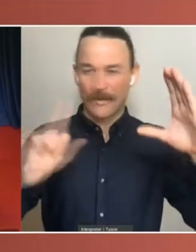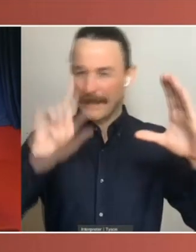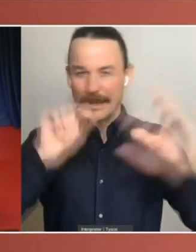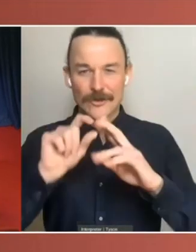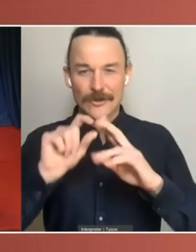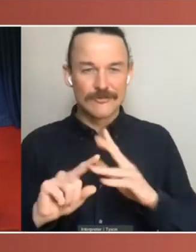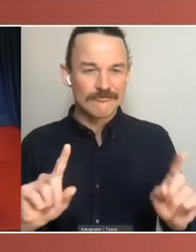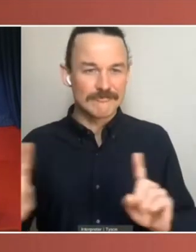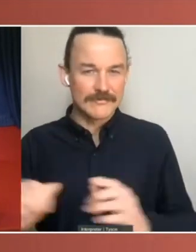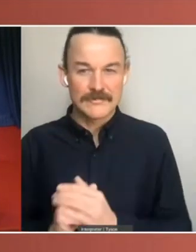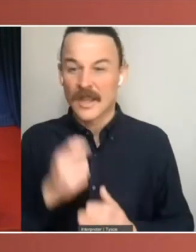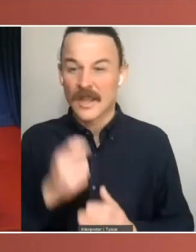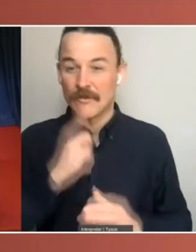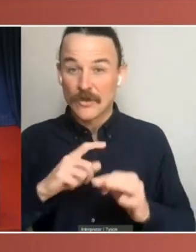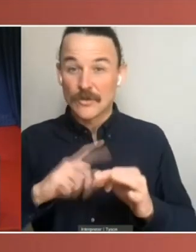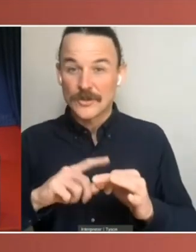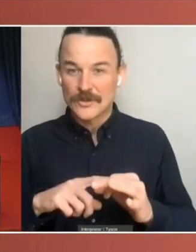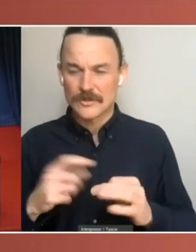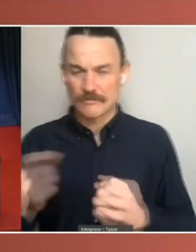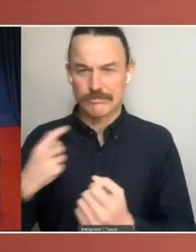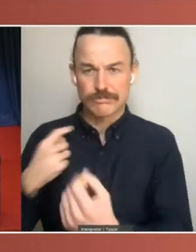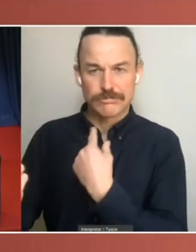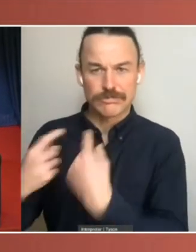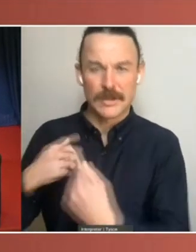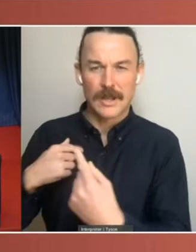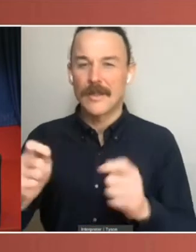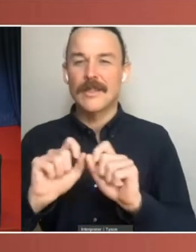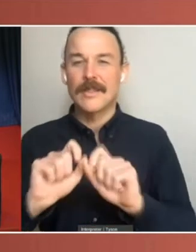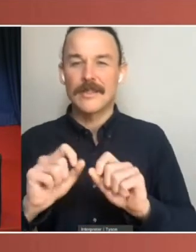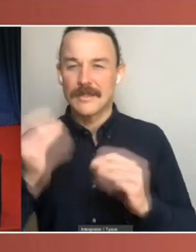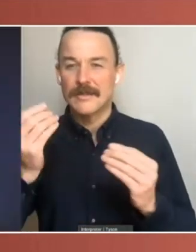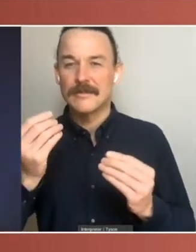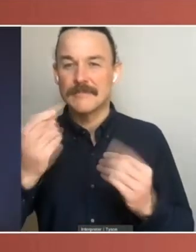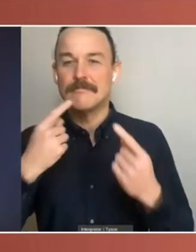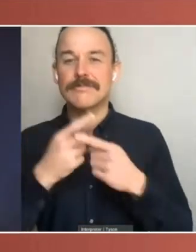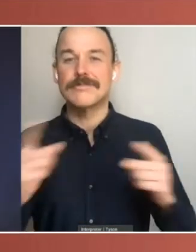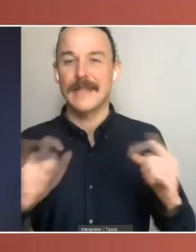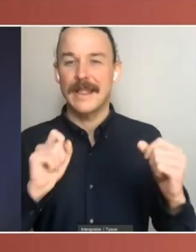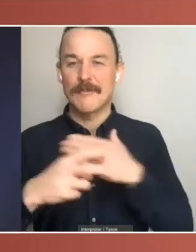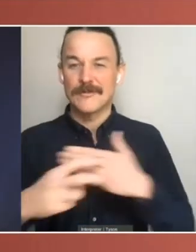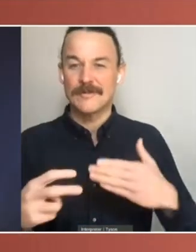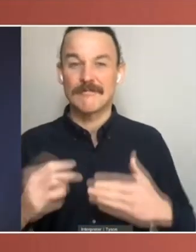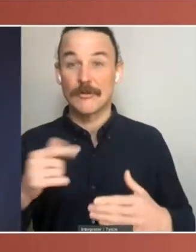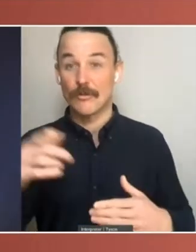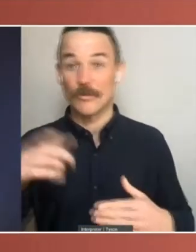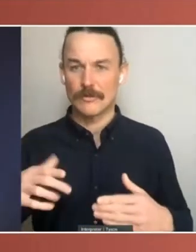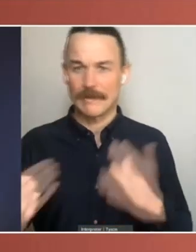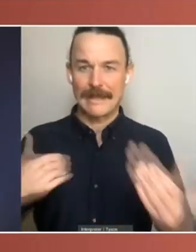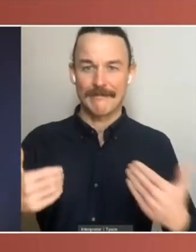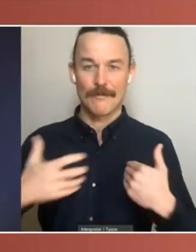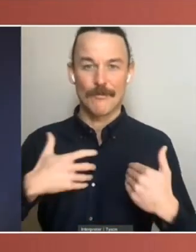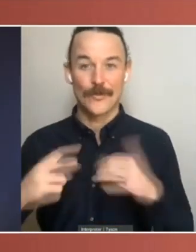through. I'll just give that email address again in case anyone would like to whip in with an additional question. The email address is research